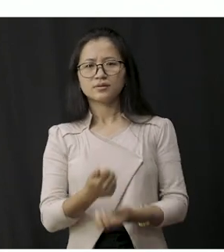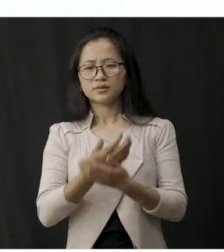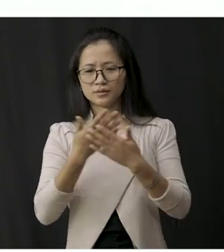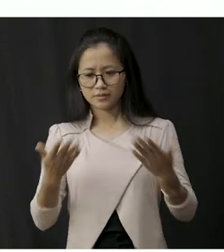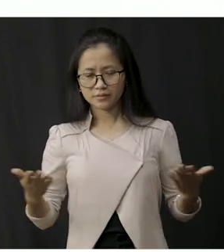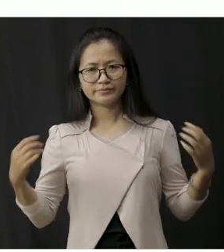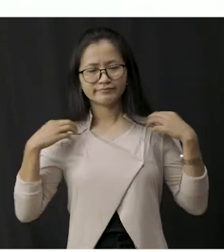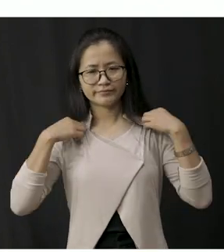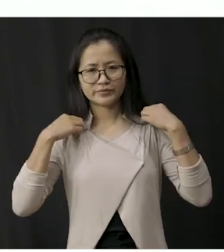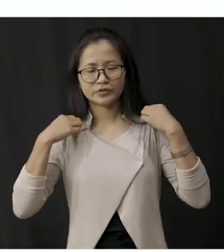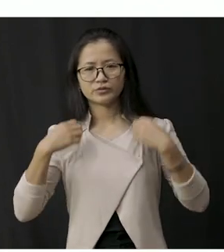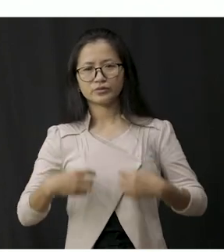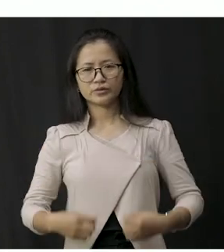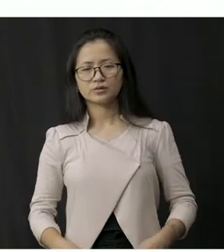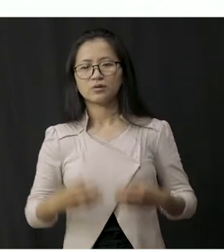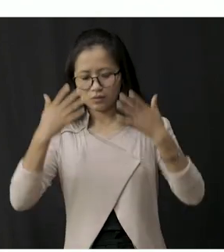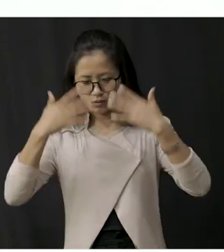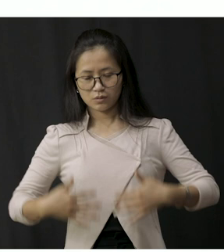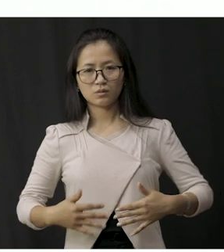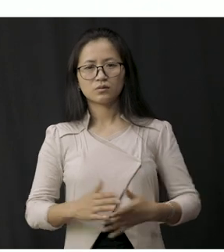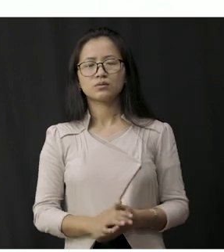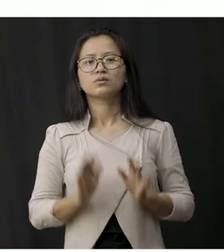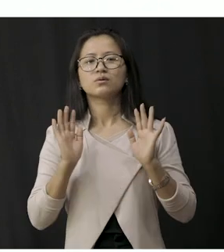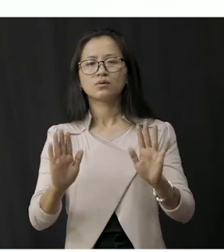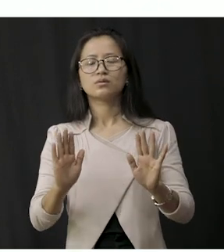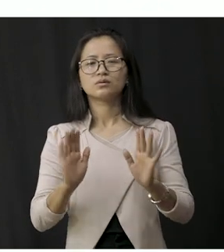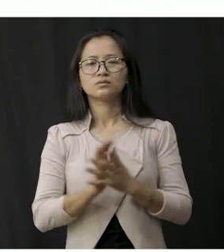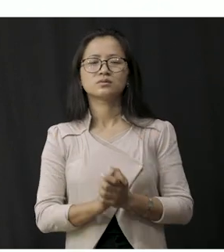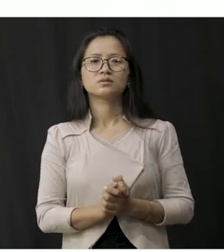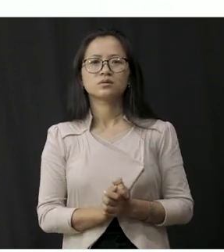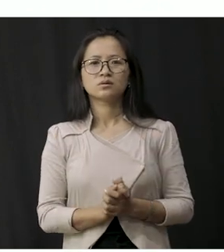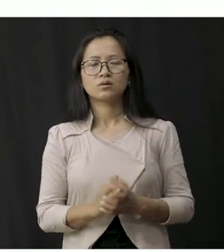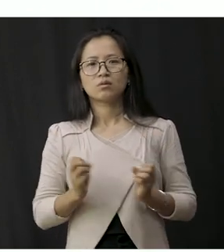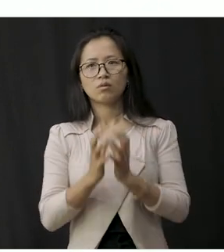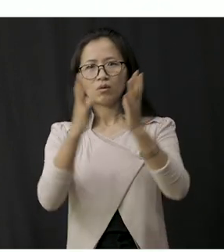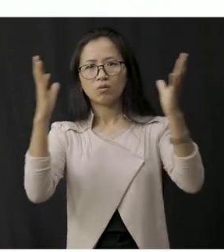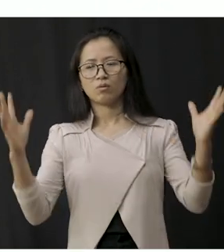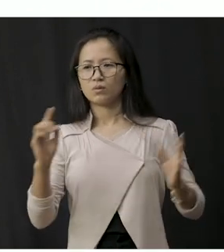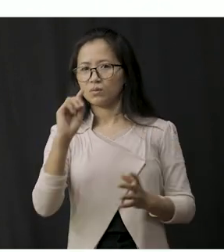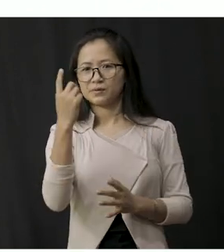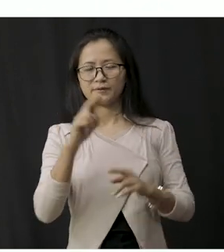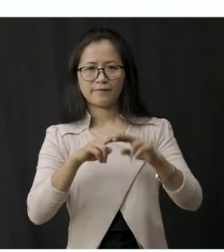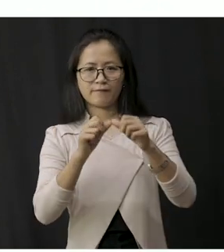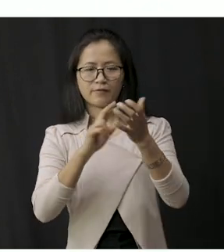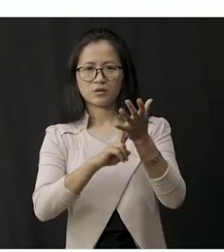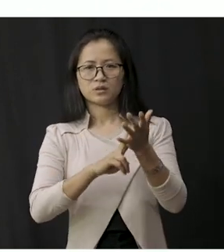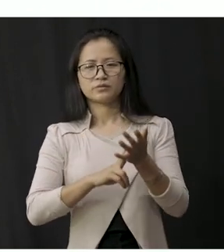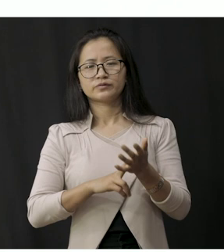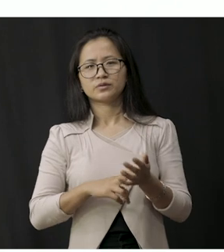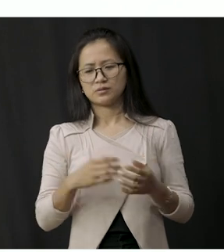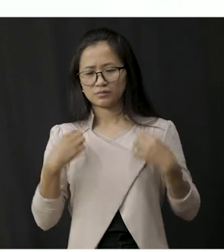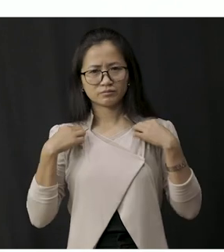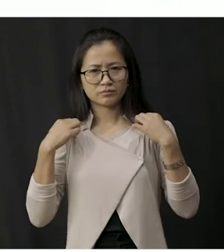clothes which is your favorite so students we all have more than one favorite clothes more than two favorite